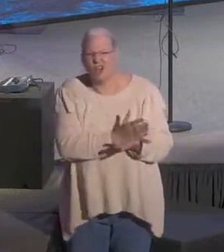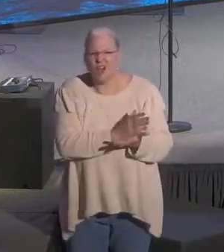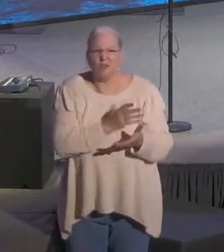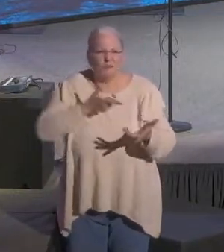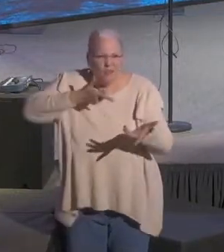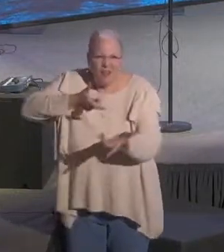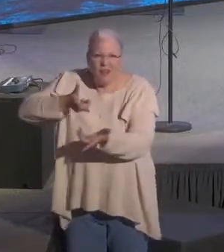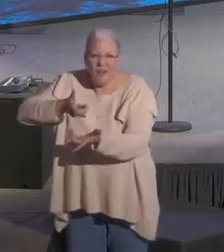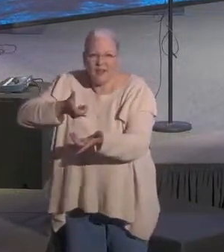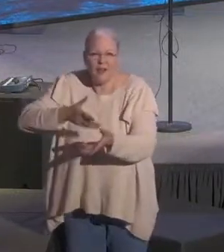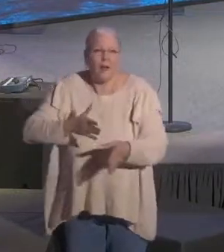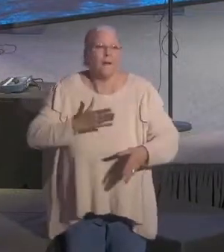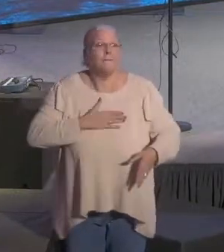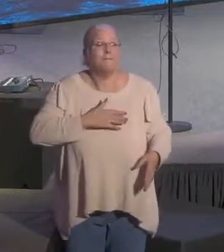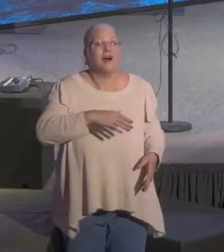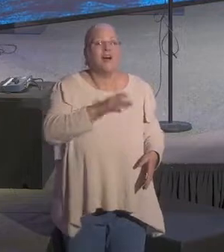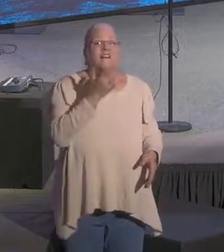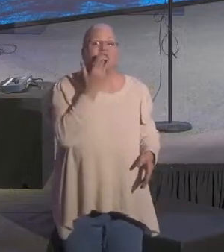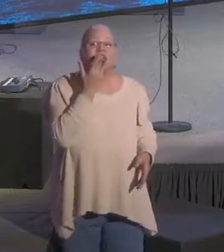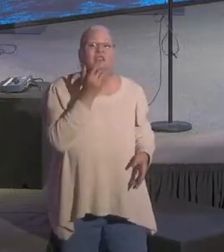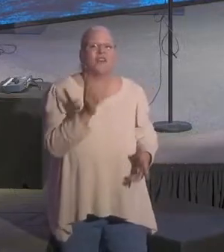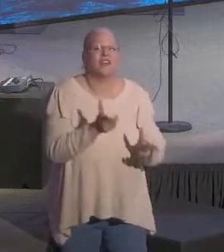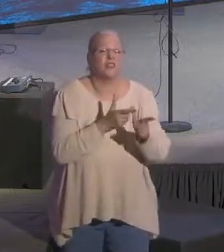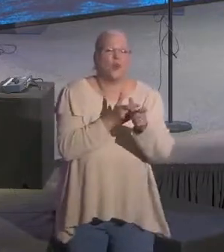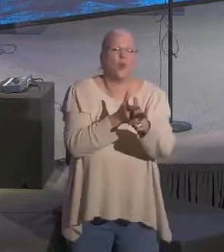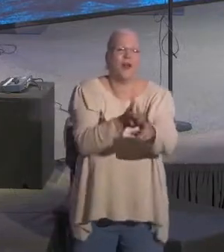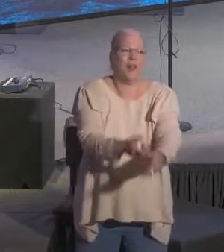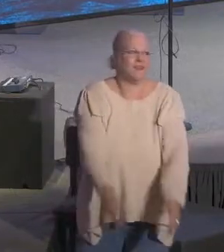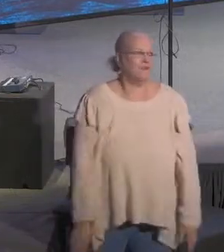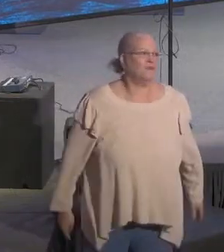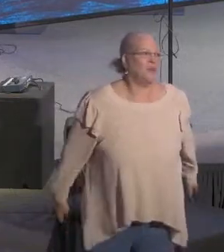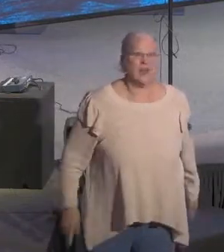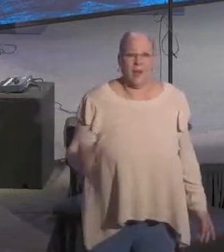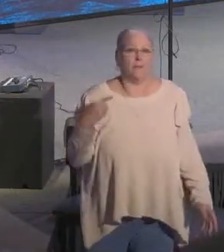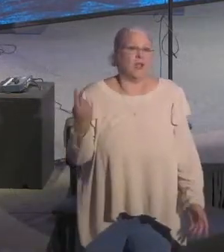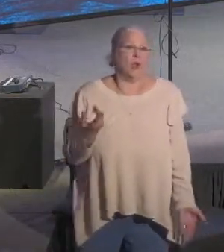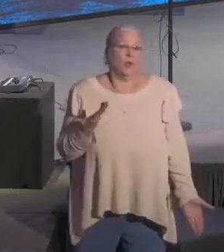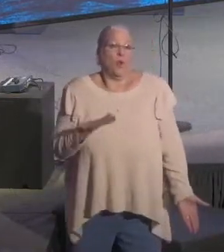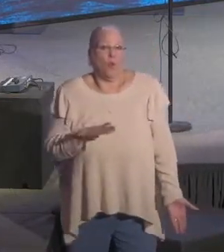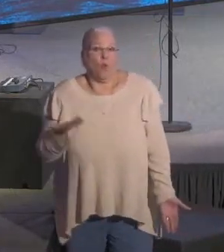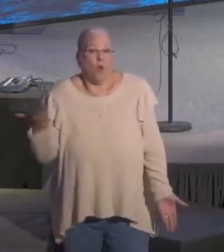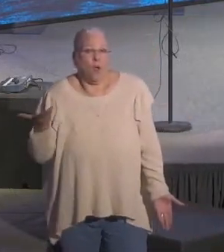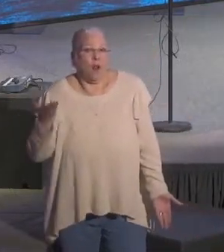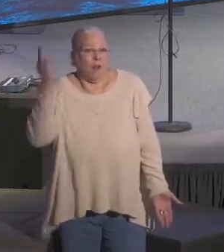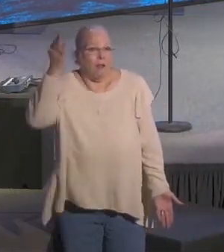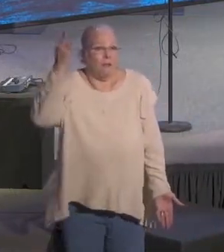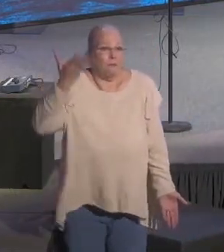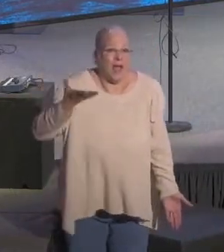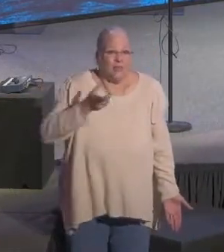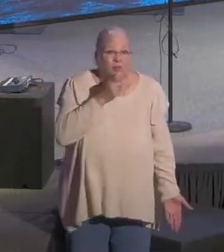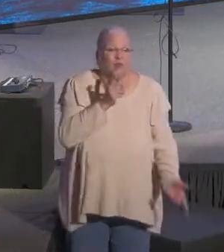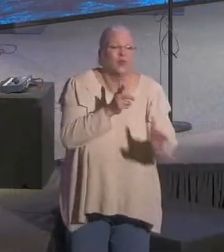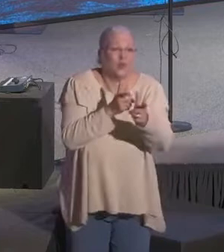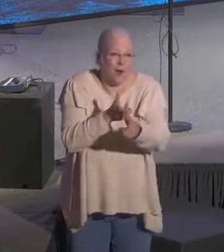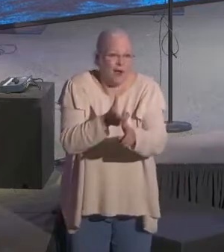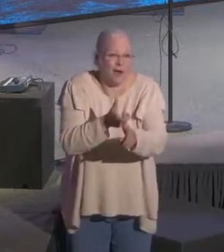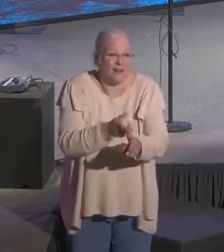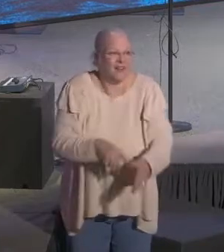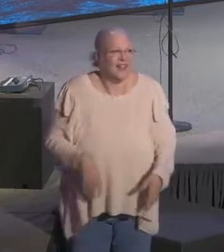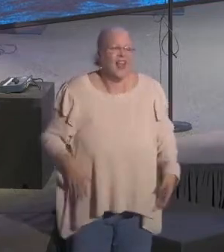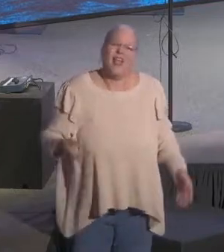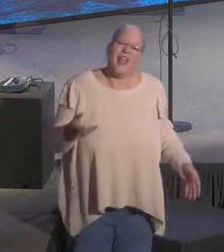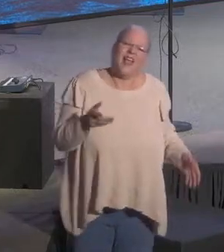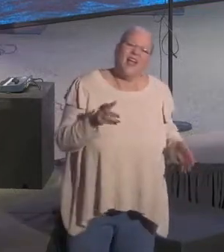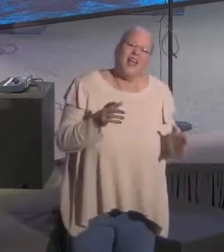my thing is, is running. And I think I'm the only one. And recently, I've been running the rivers around Pittsburgh, which might